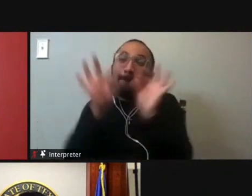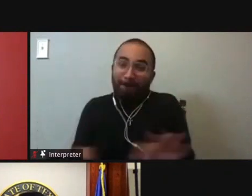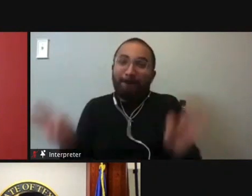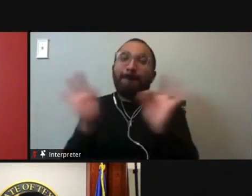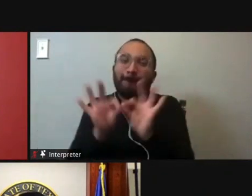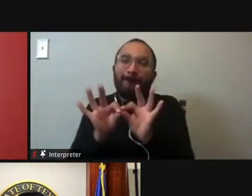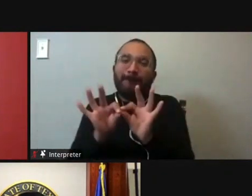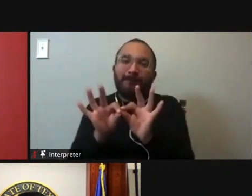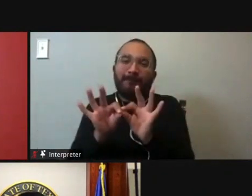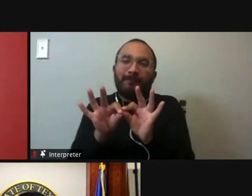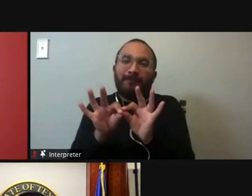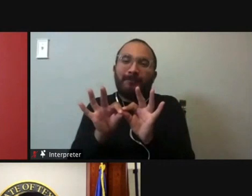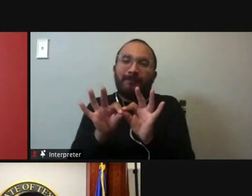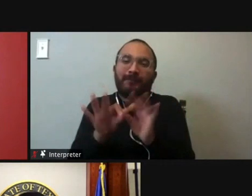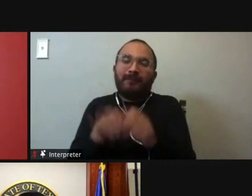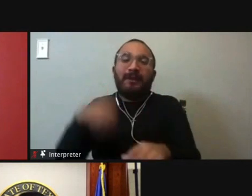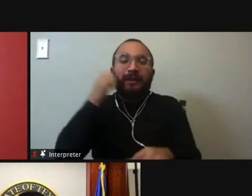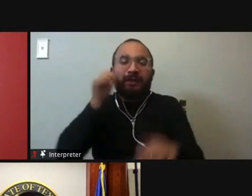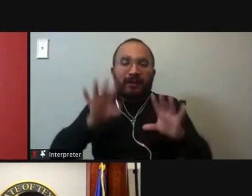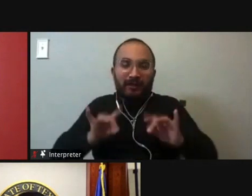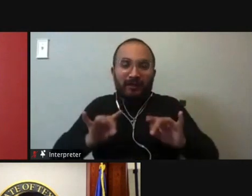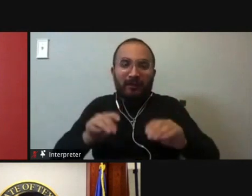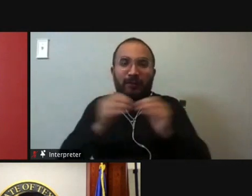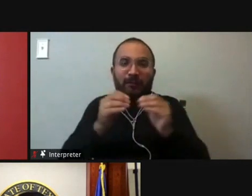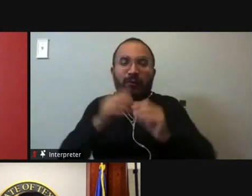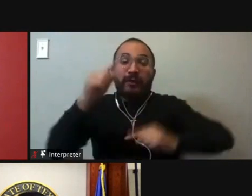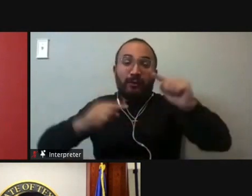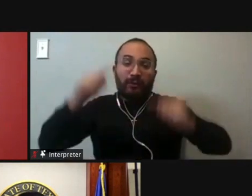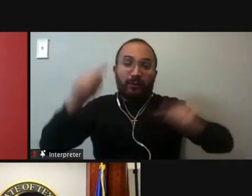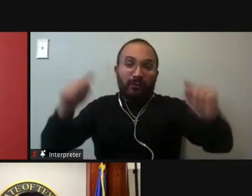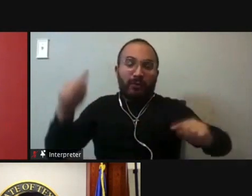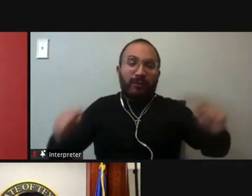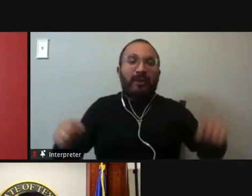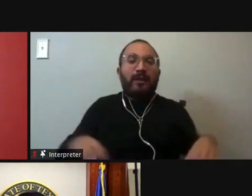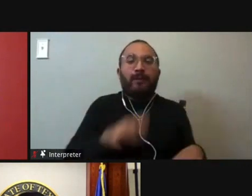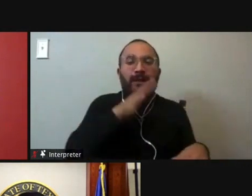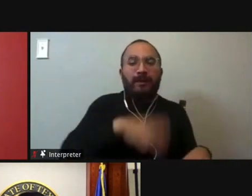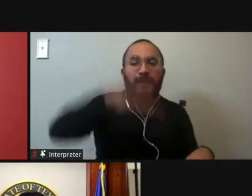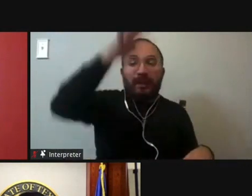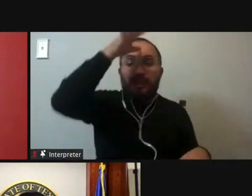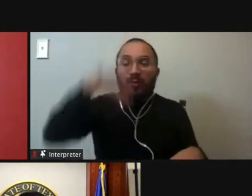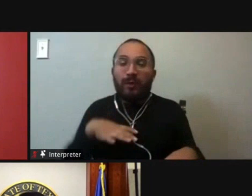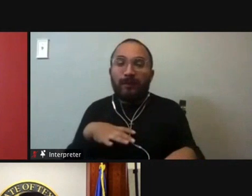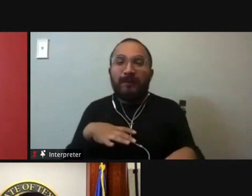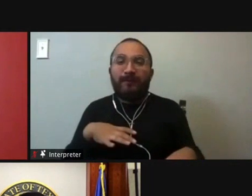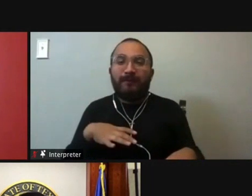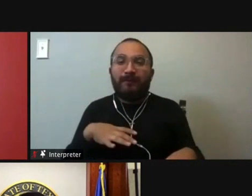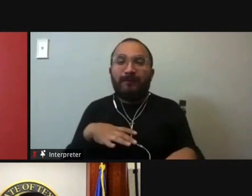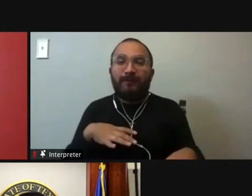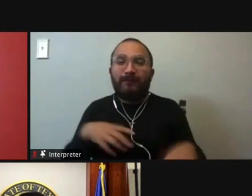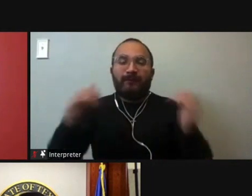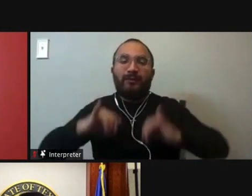but they're becoming increasingly diverse in gender and race. Yet inherently, we still are